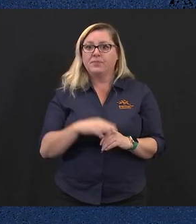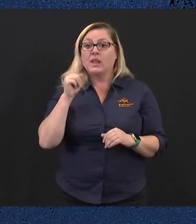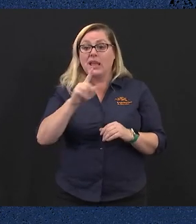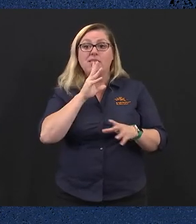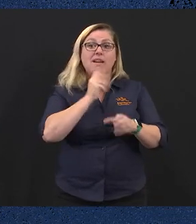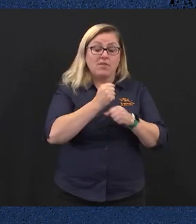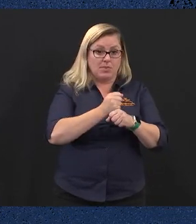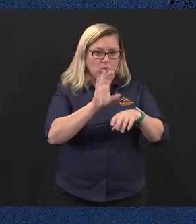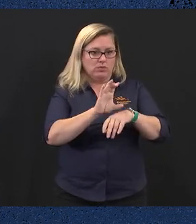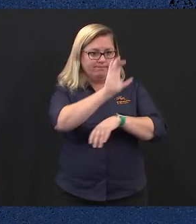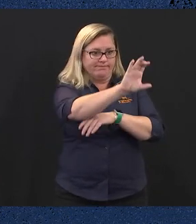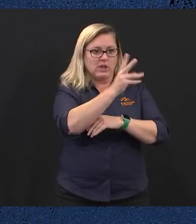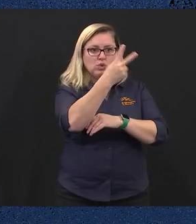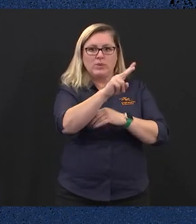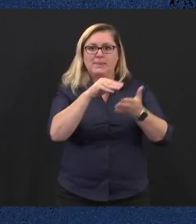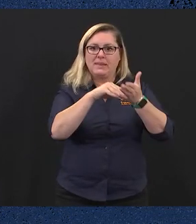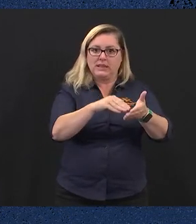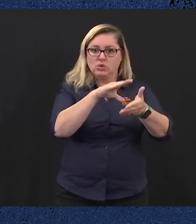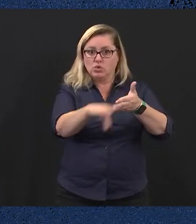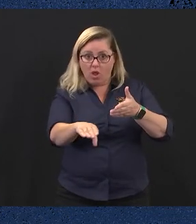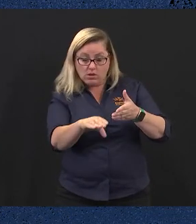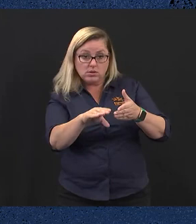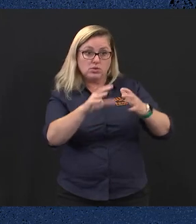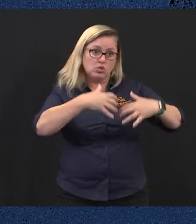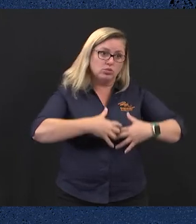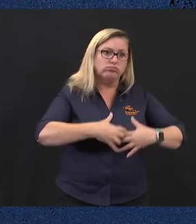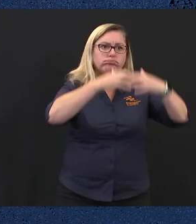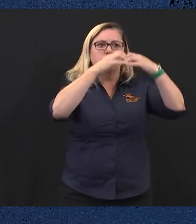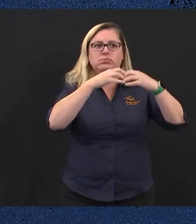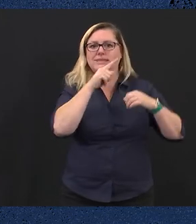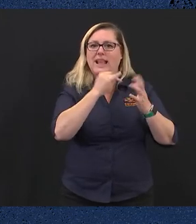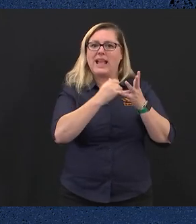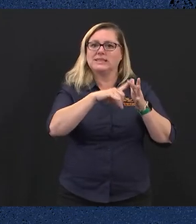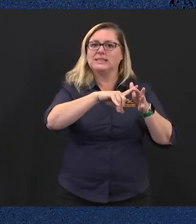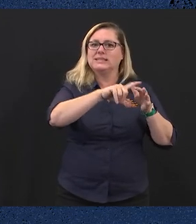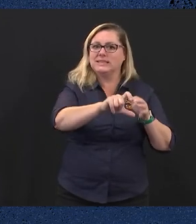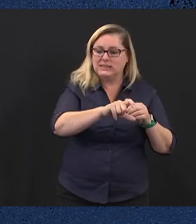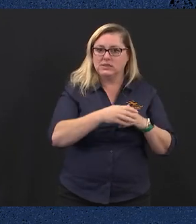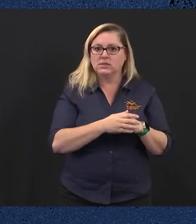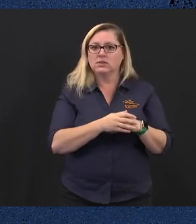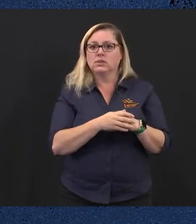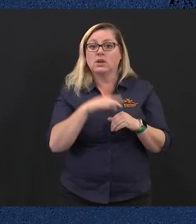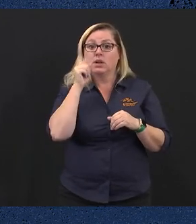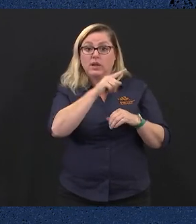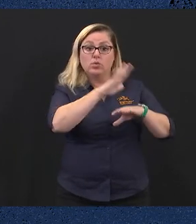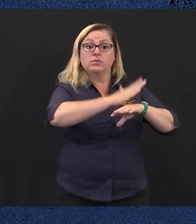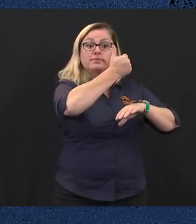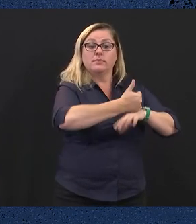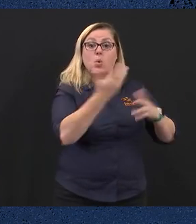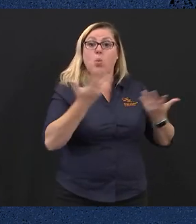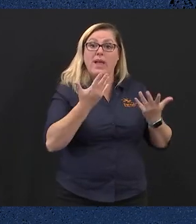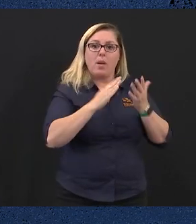to prepare the SEC for its new role in our energy market, including setting up an office in Morwell.